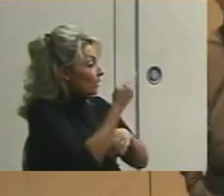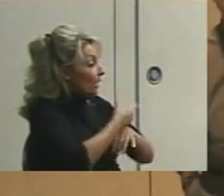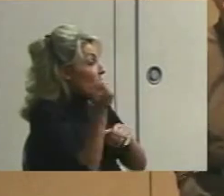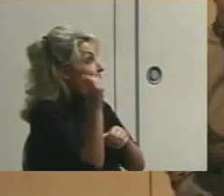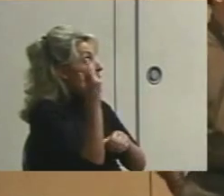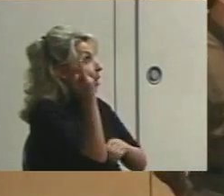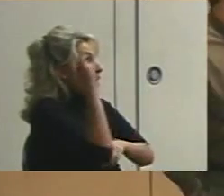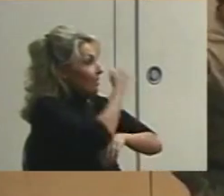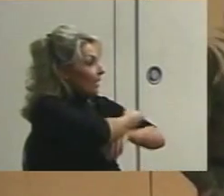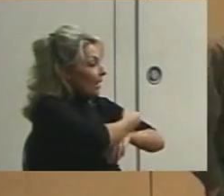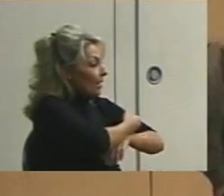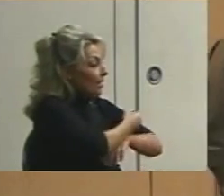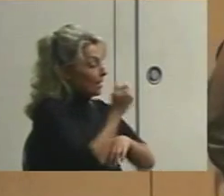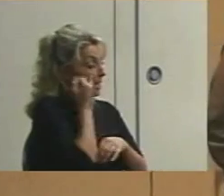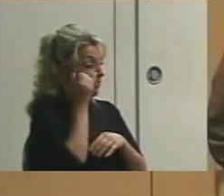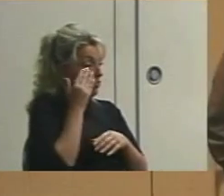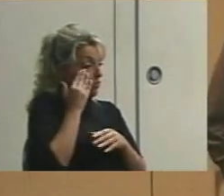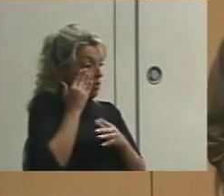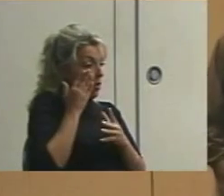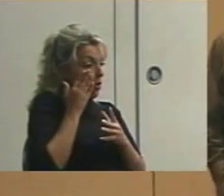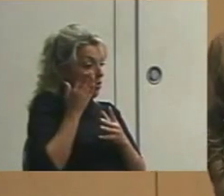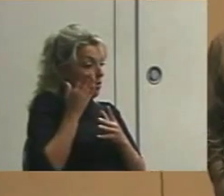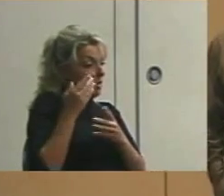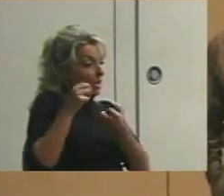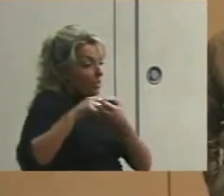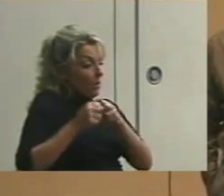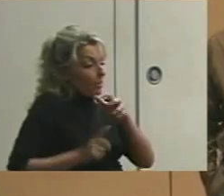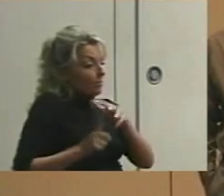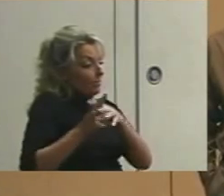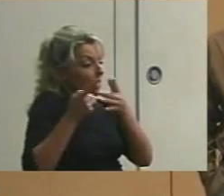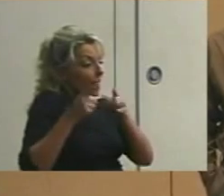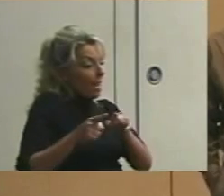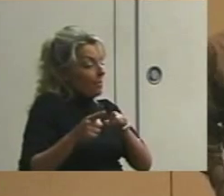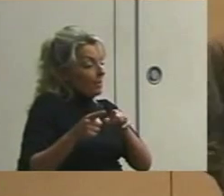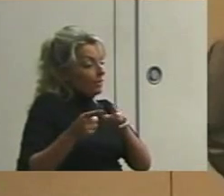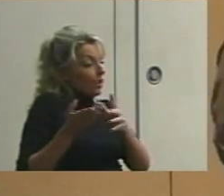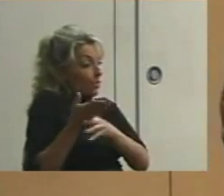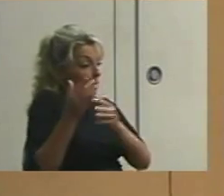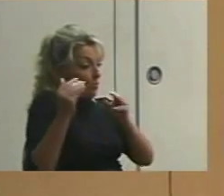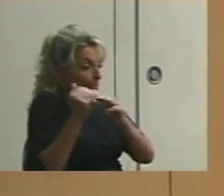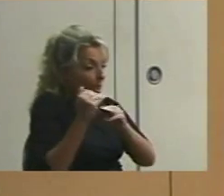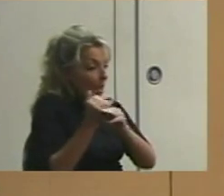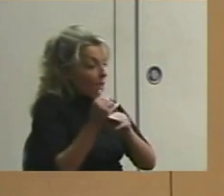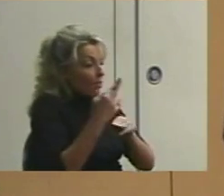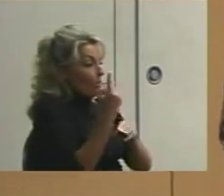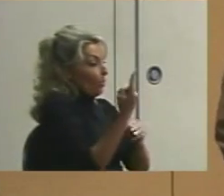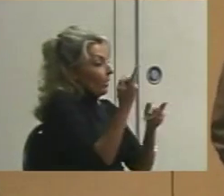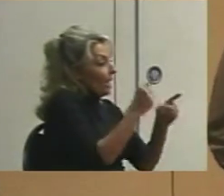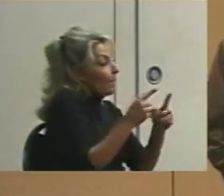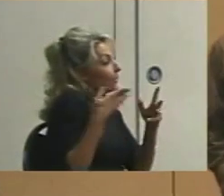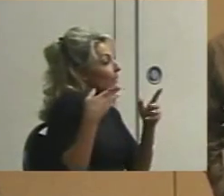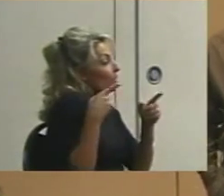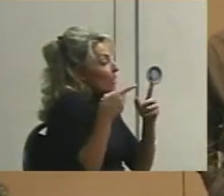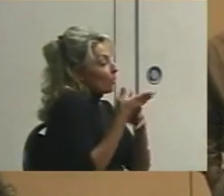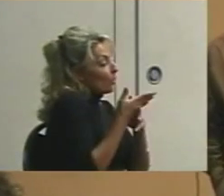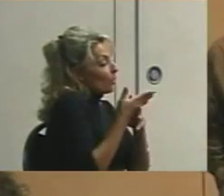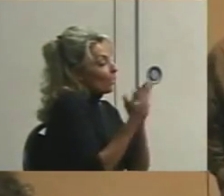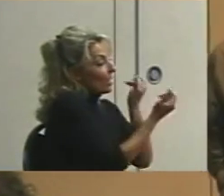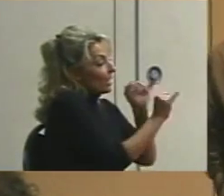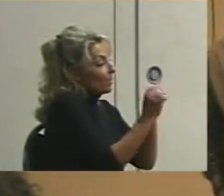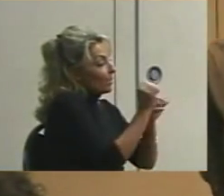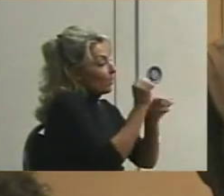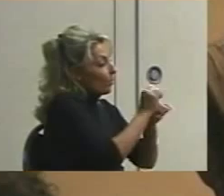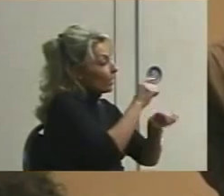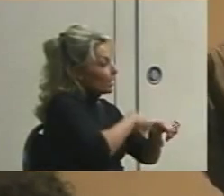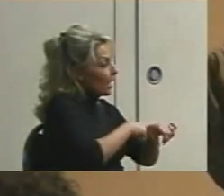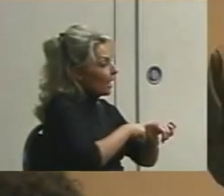math, then you only do this during, this is a problem during independent work time, then you only need to watch it there. So we want to